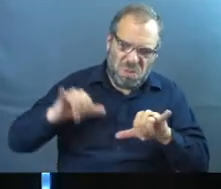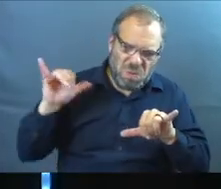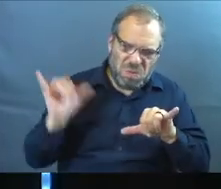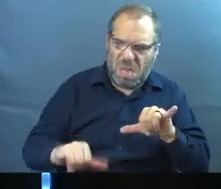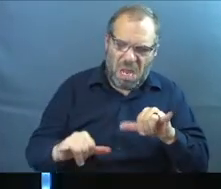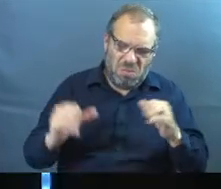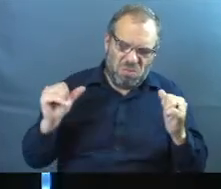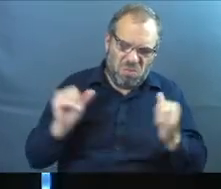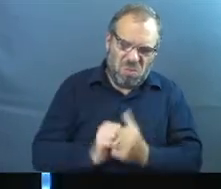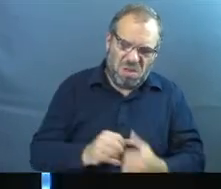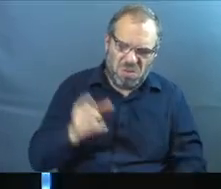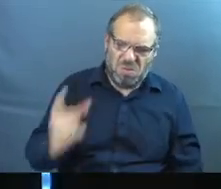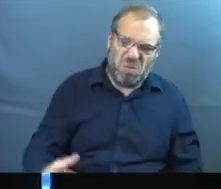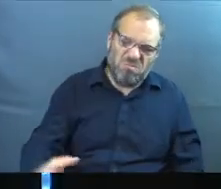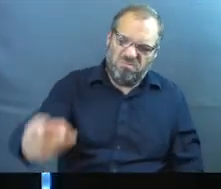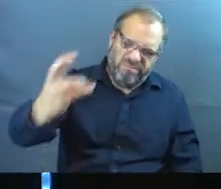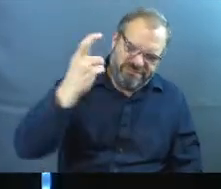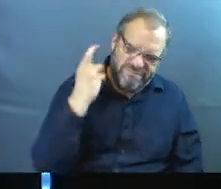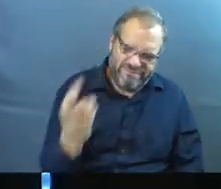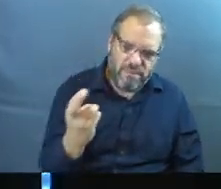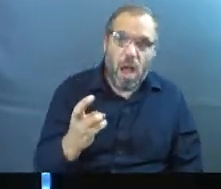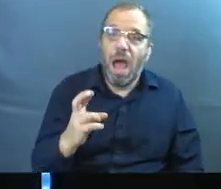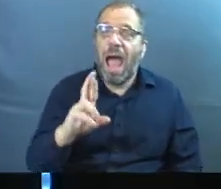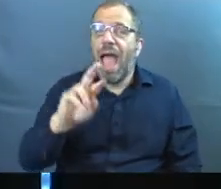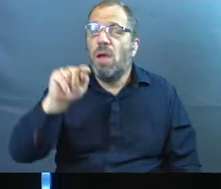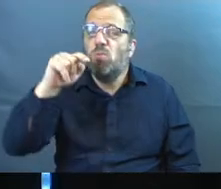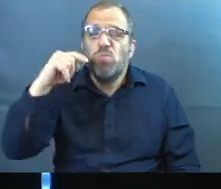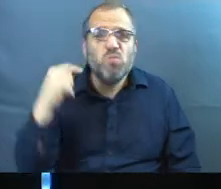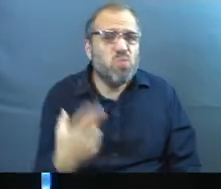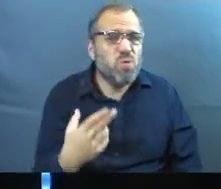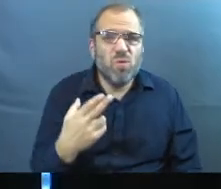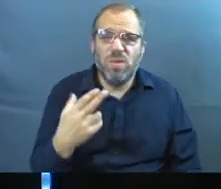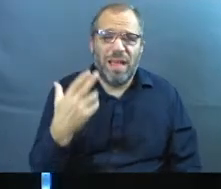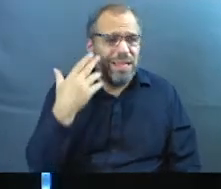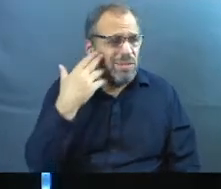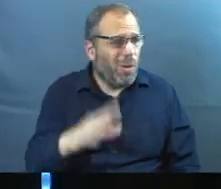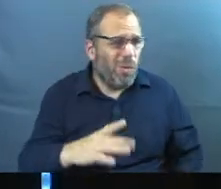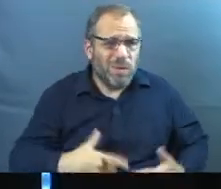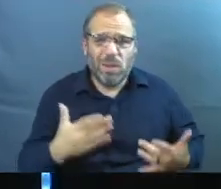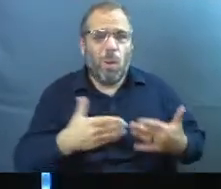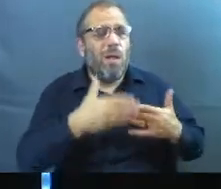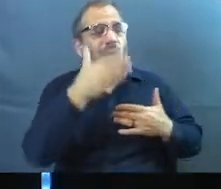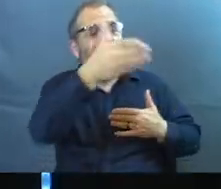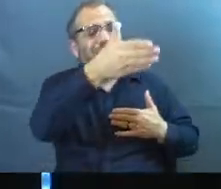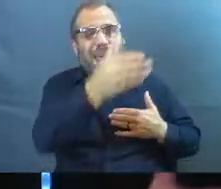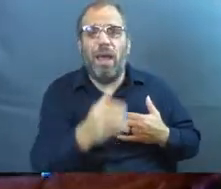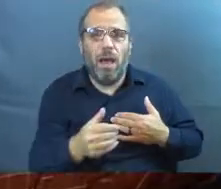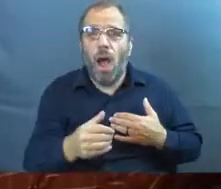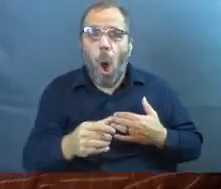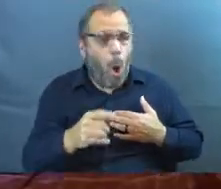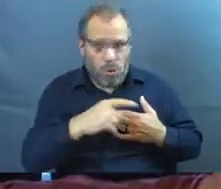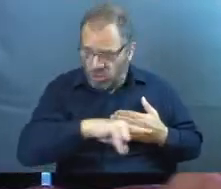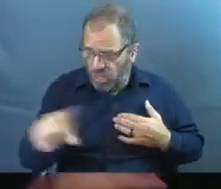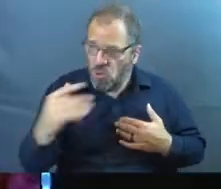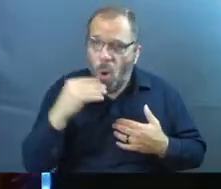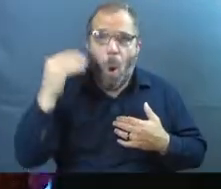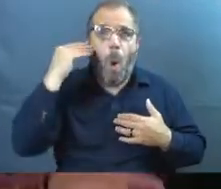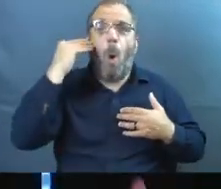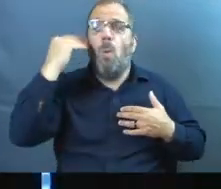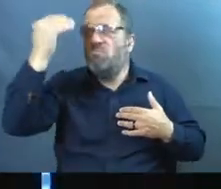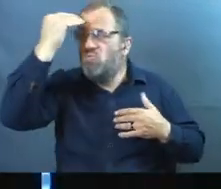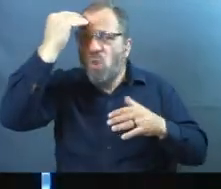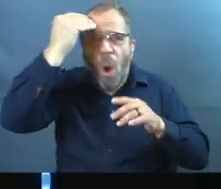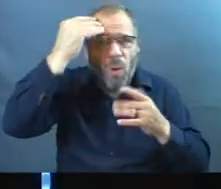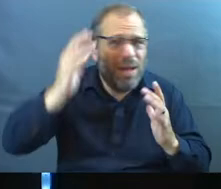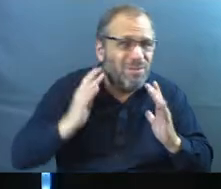right here. And Ruth has no idea what awaits her, right? She could go back home to what she knows, what's